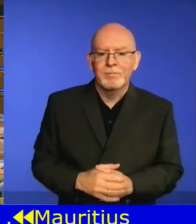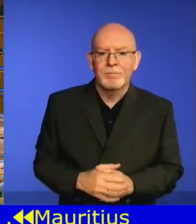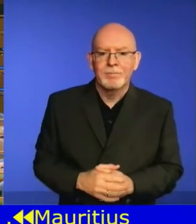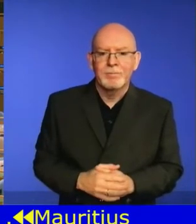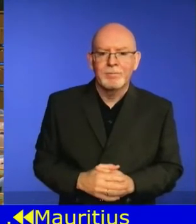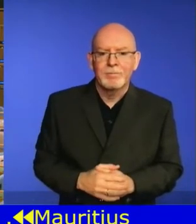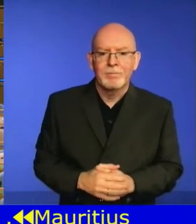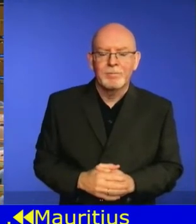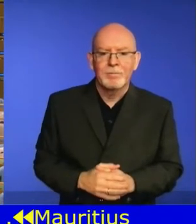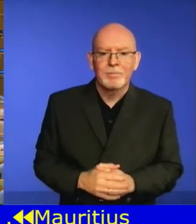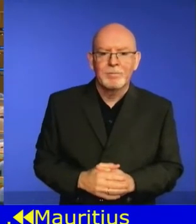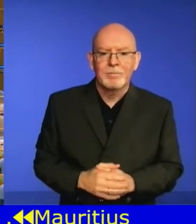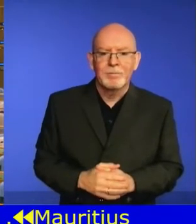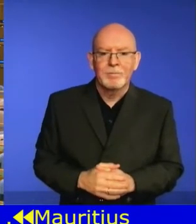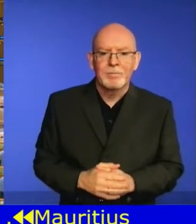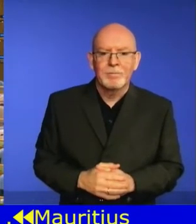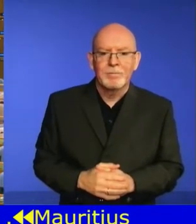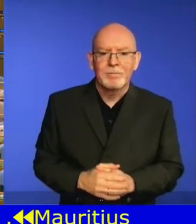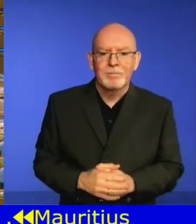Nepal,